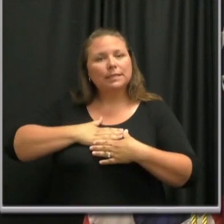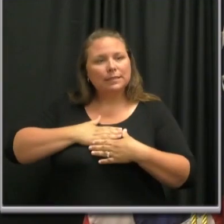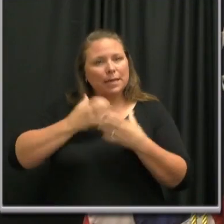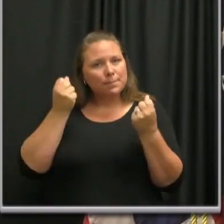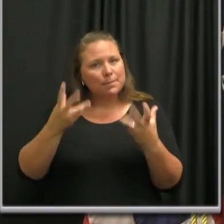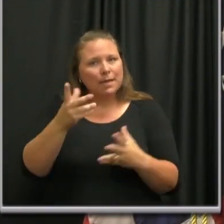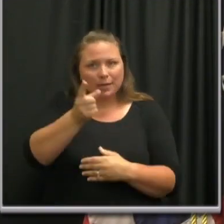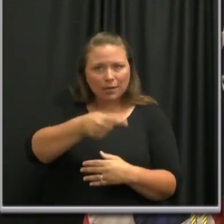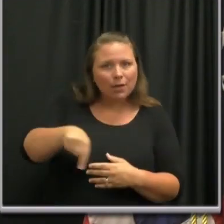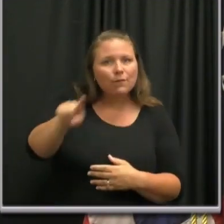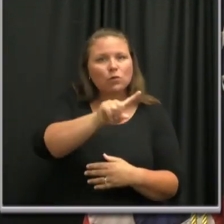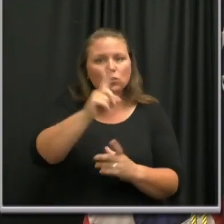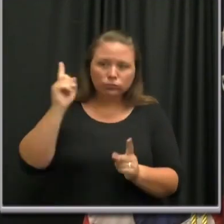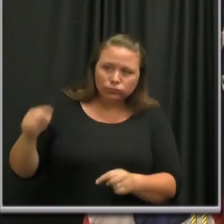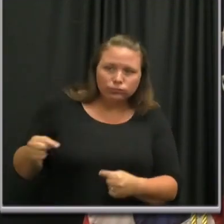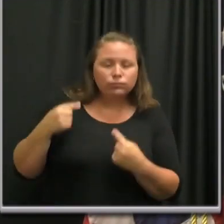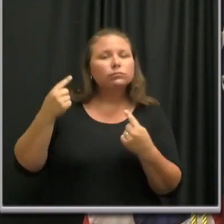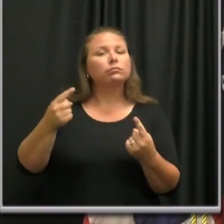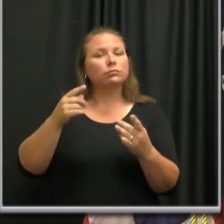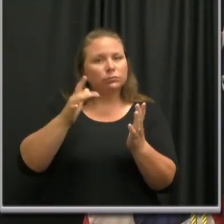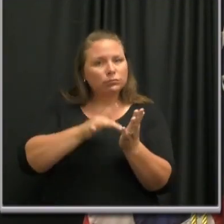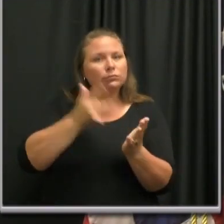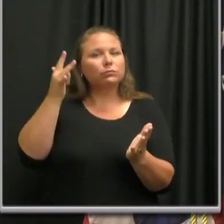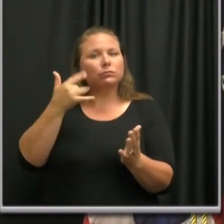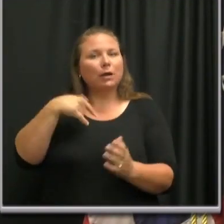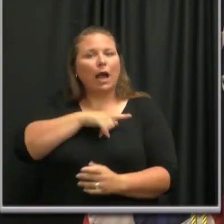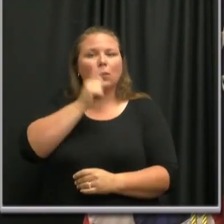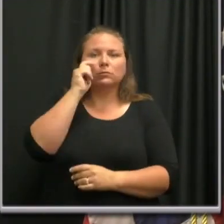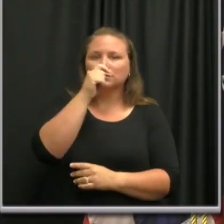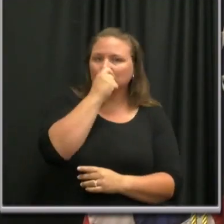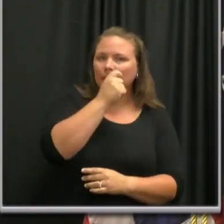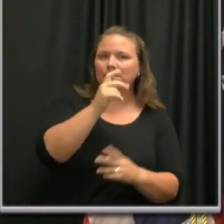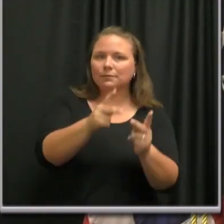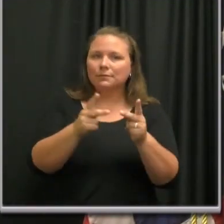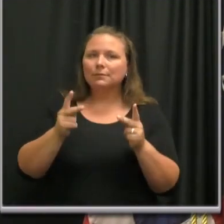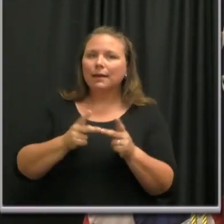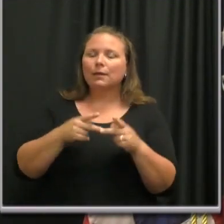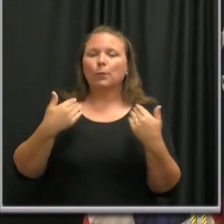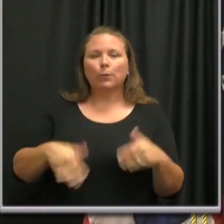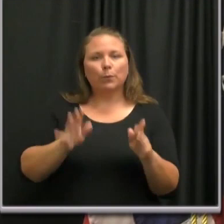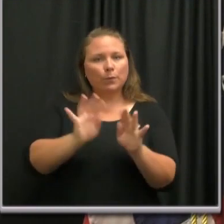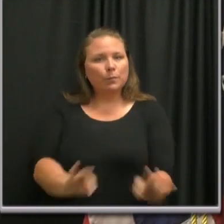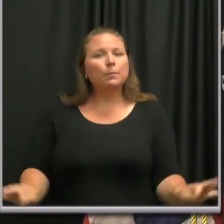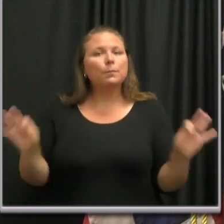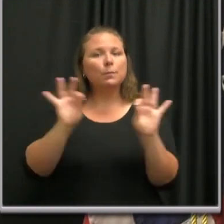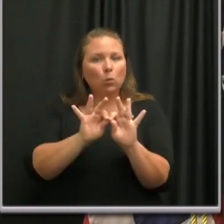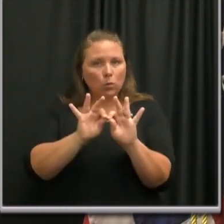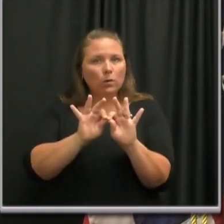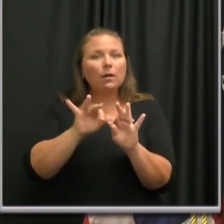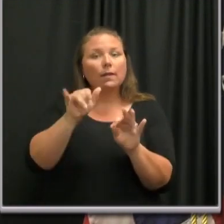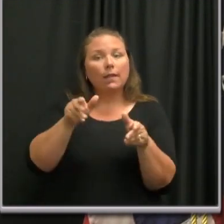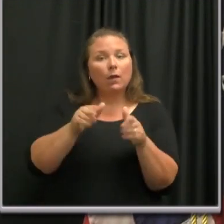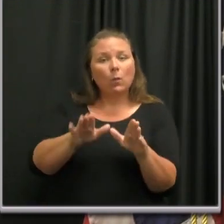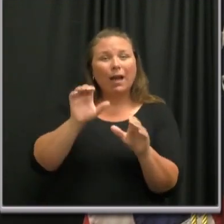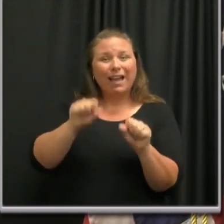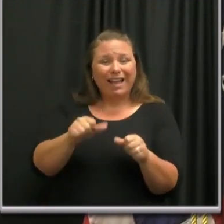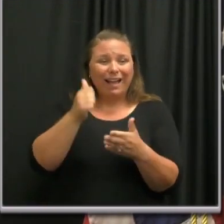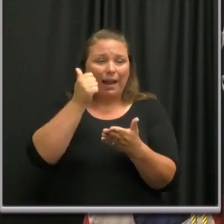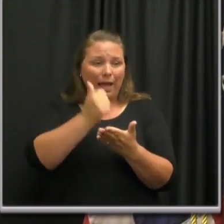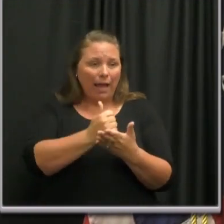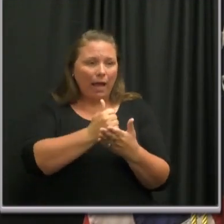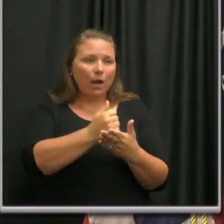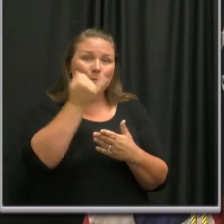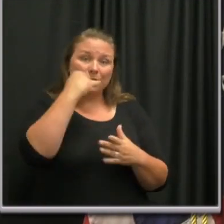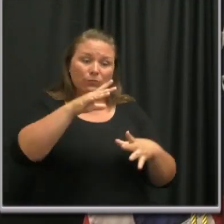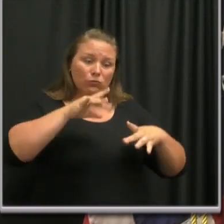many, many of you are taking advantage of the city's testing facilities. And that's really important so we can make the invisible enemy visible.